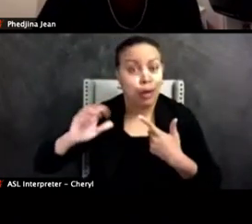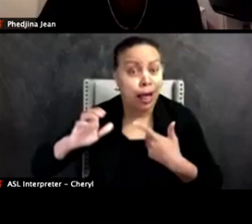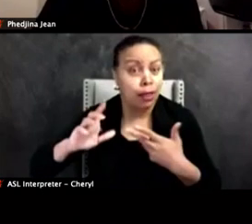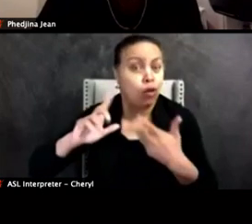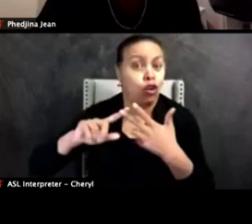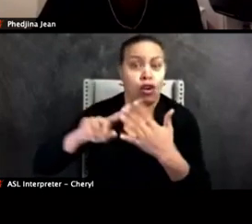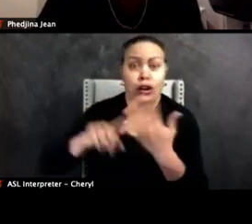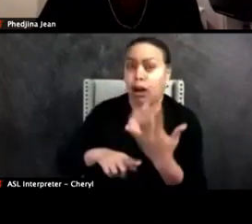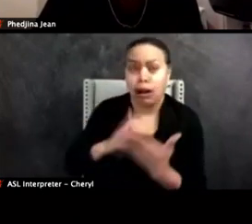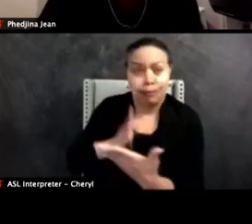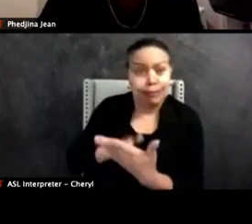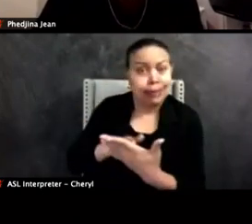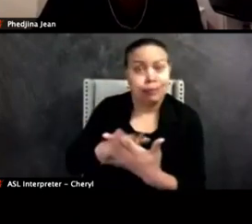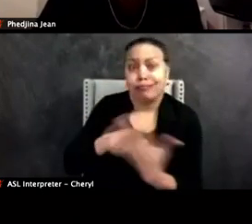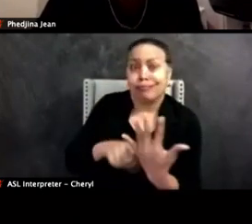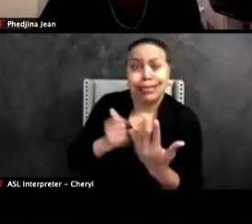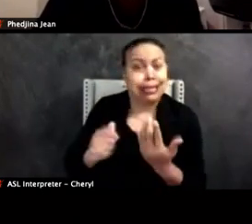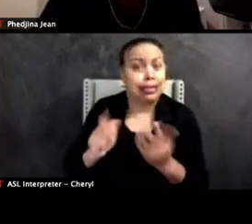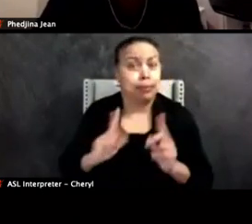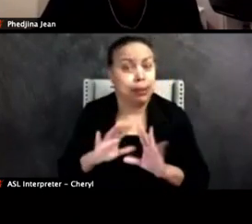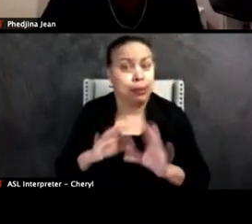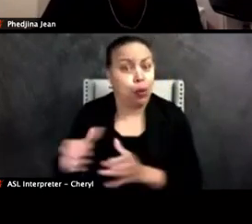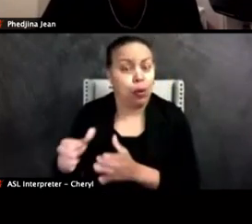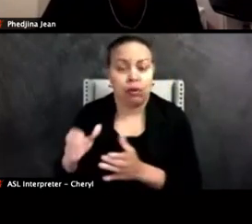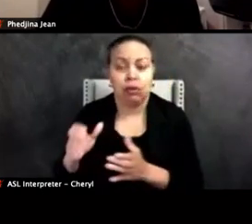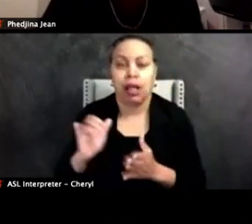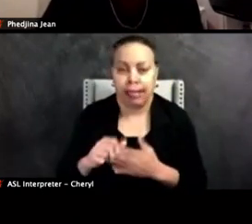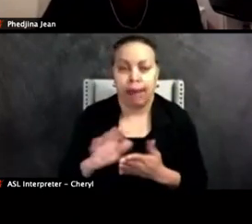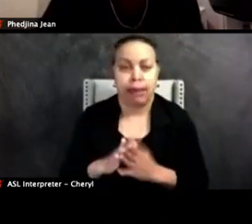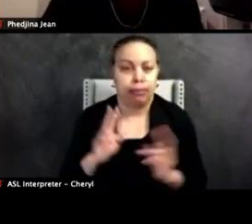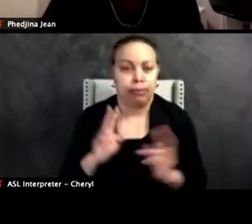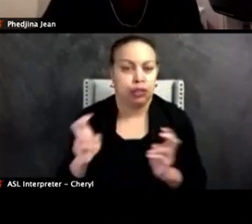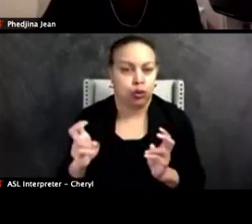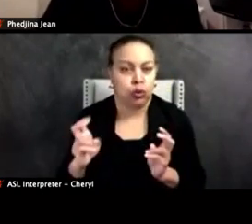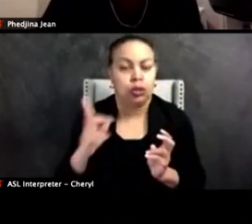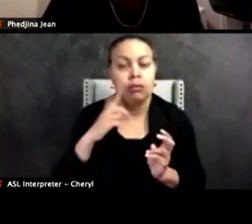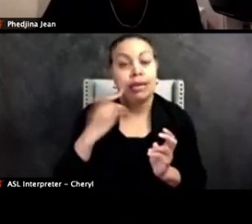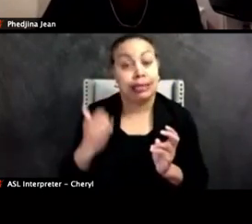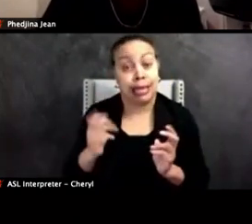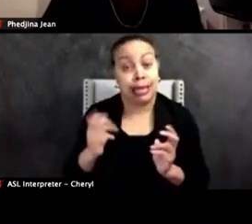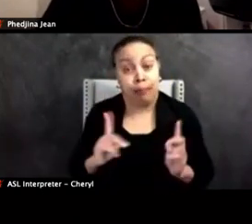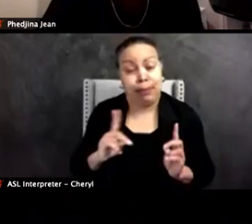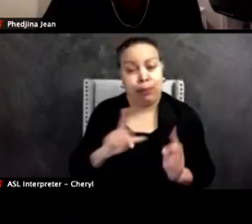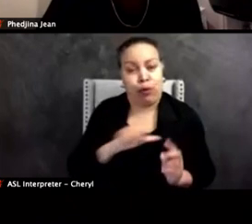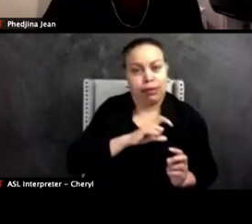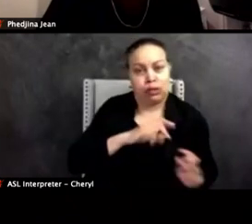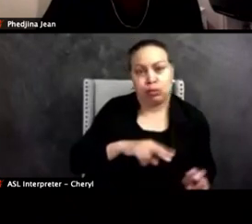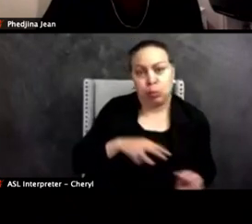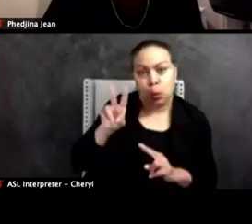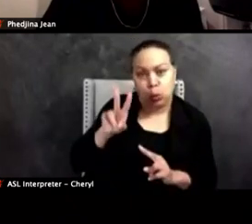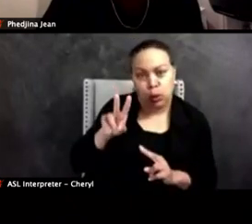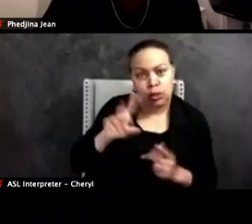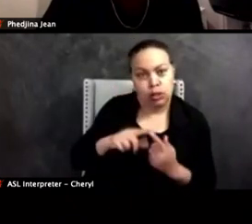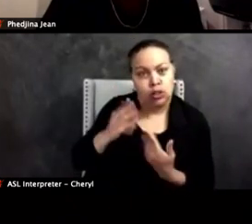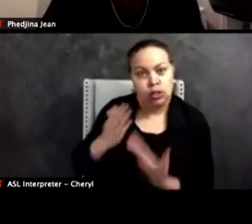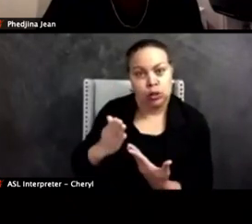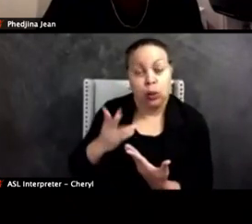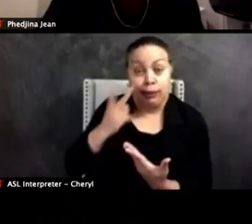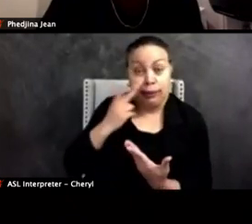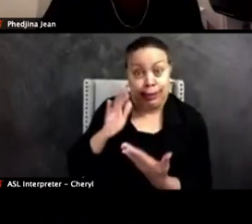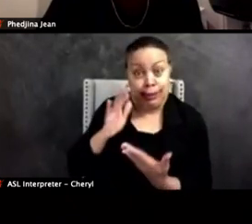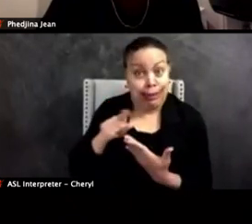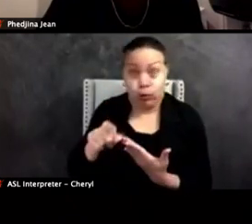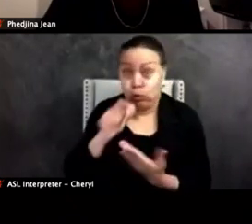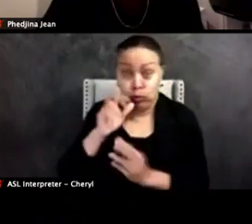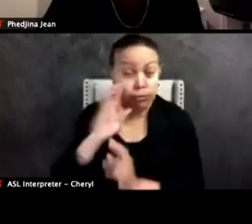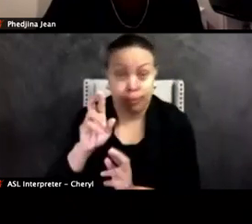whatever the case might be, right? That's an issue because now you have people who are now looking up at you, seeing you disrespect